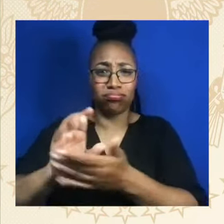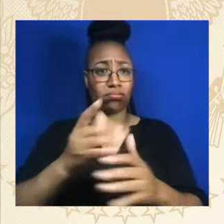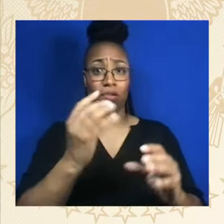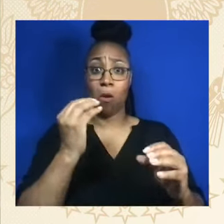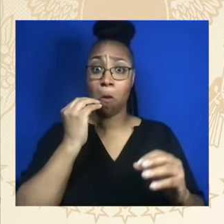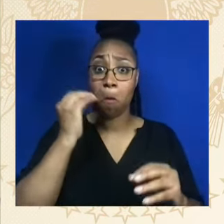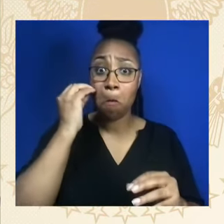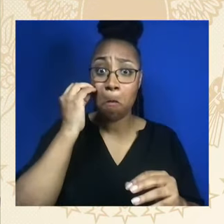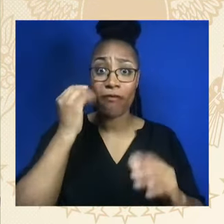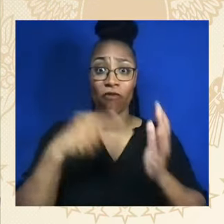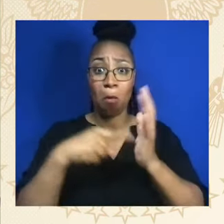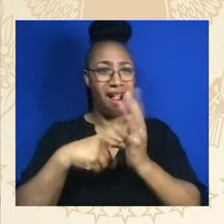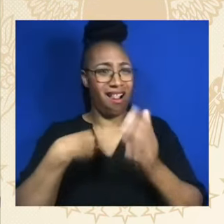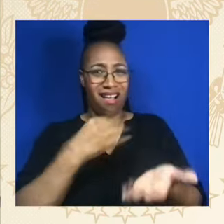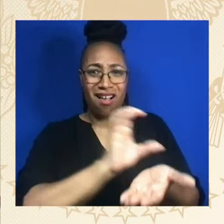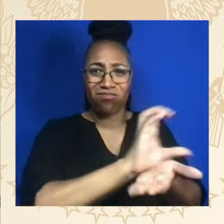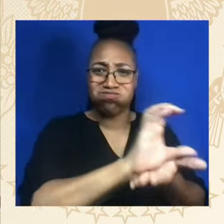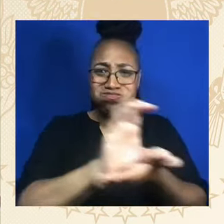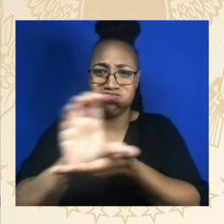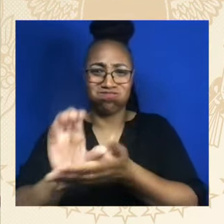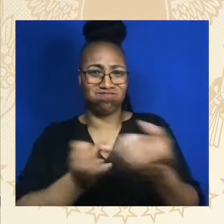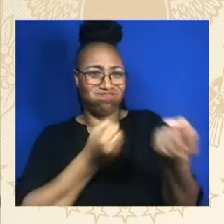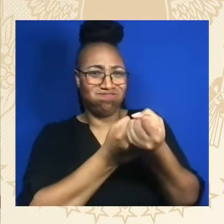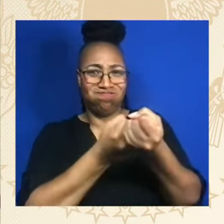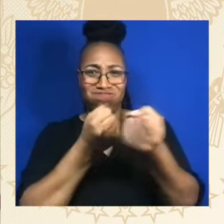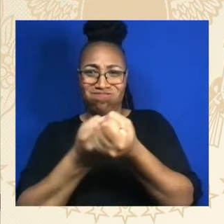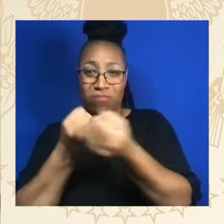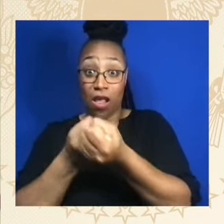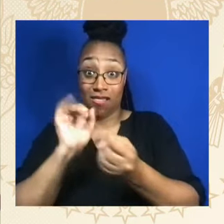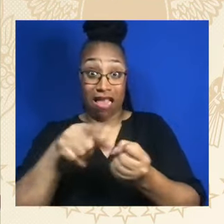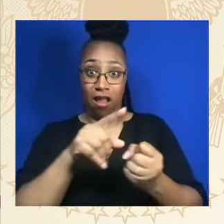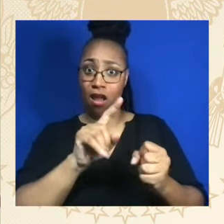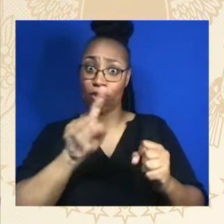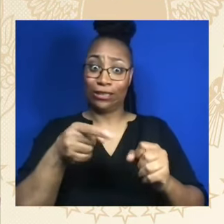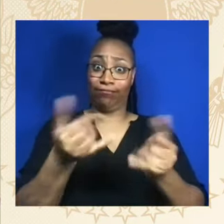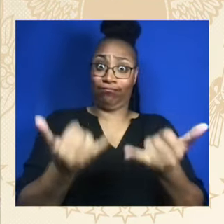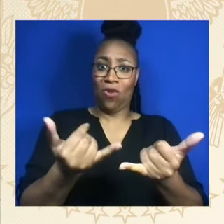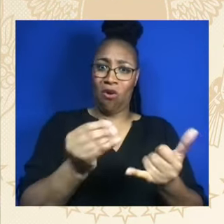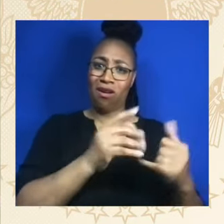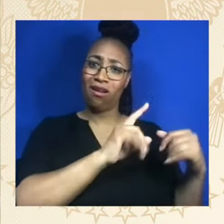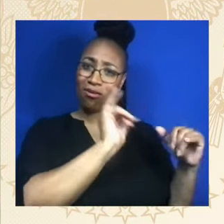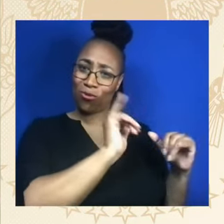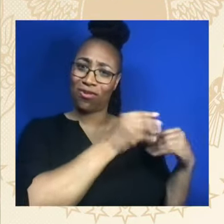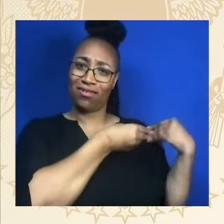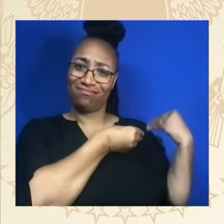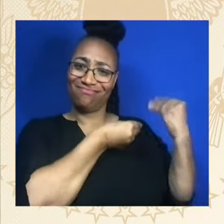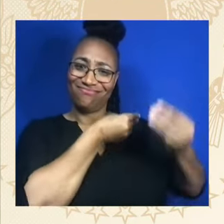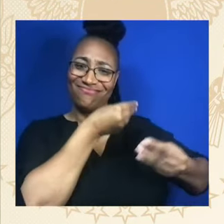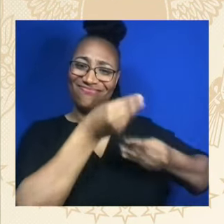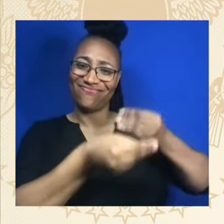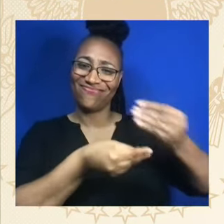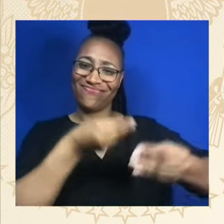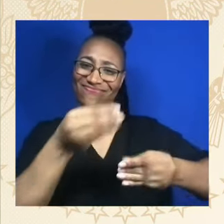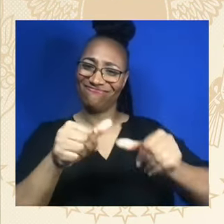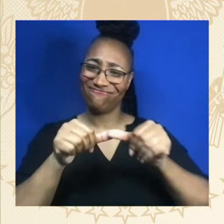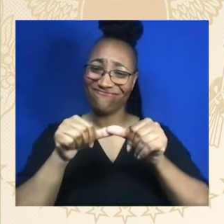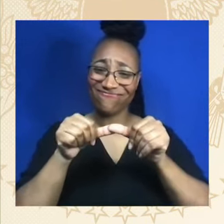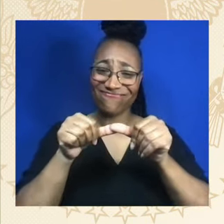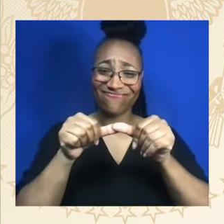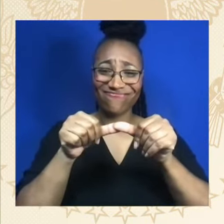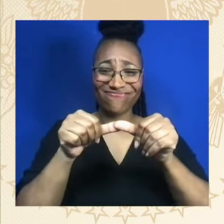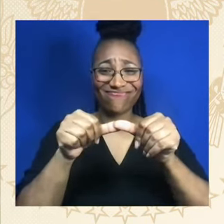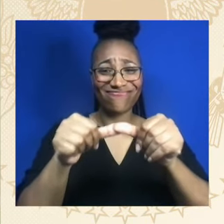the relay race of history, the baton is in our hands. And we have a president of the United